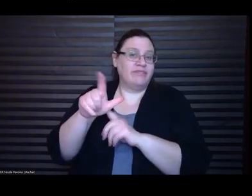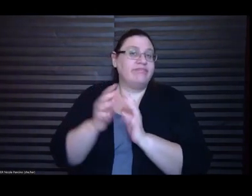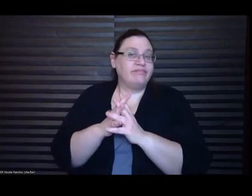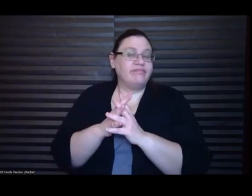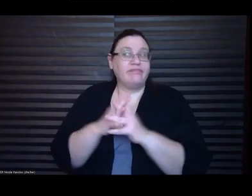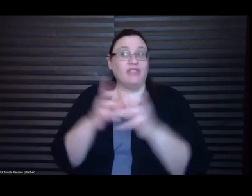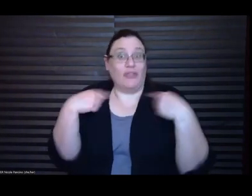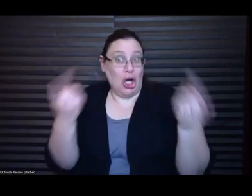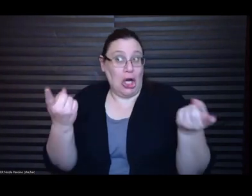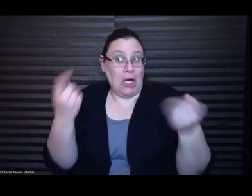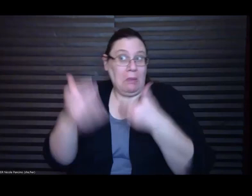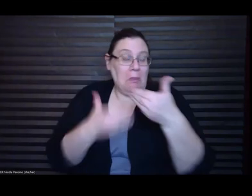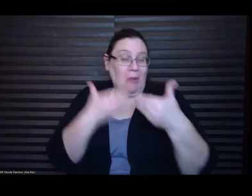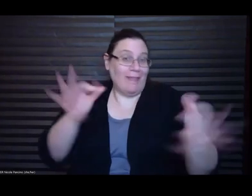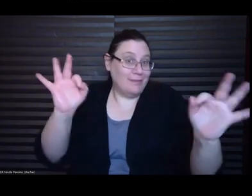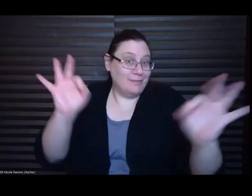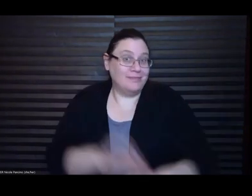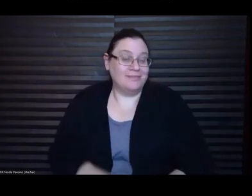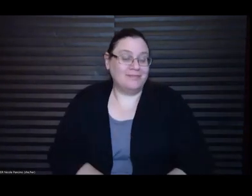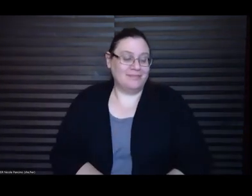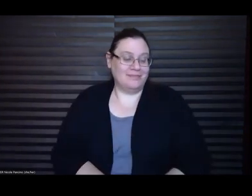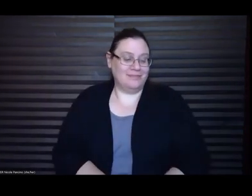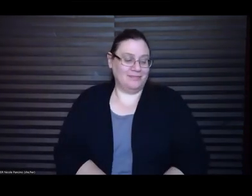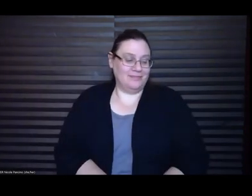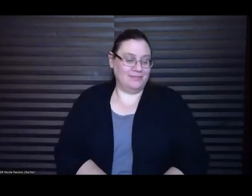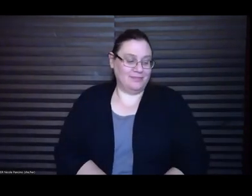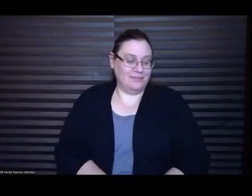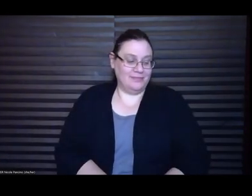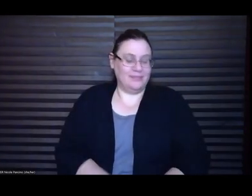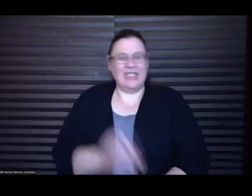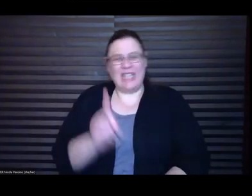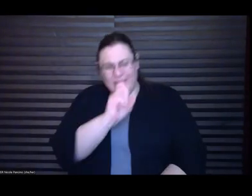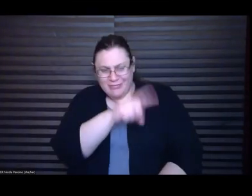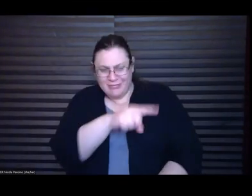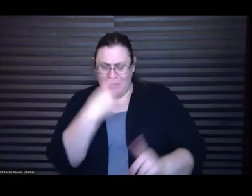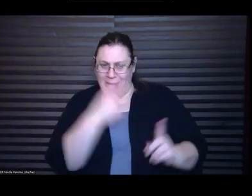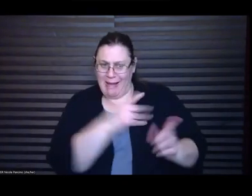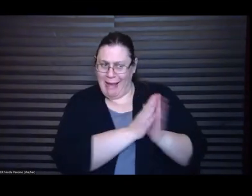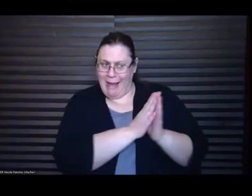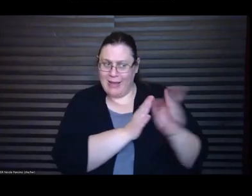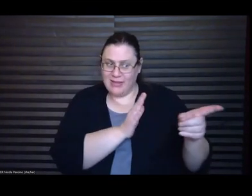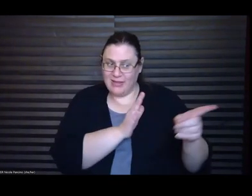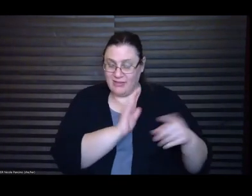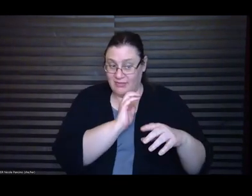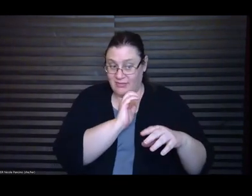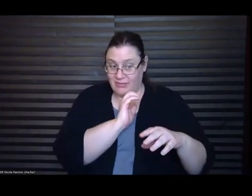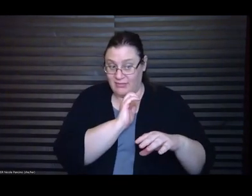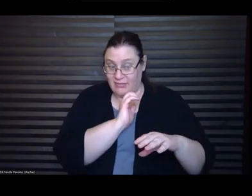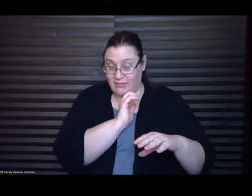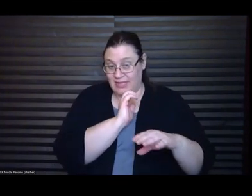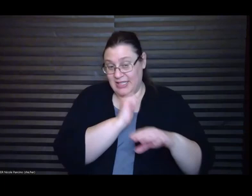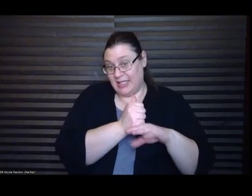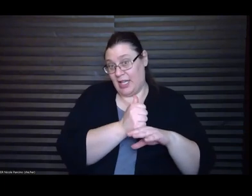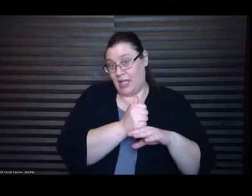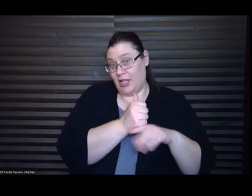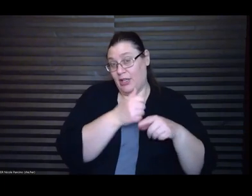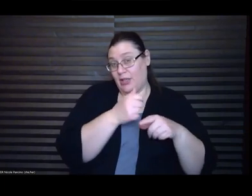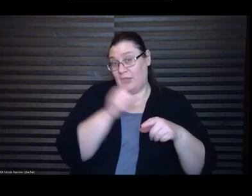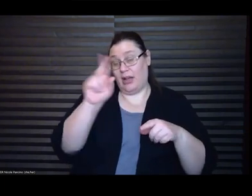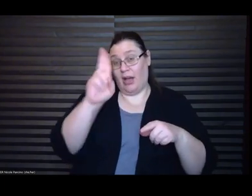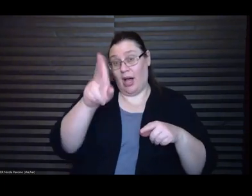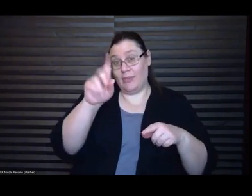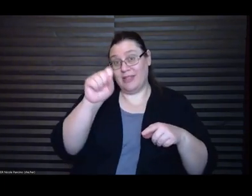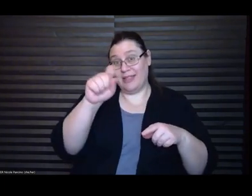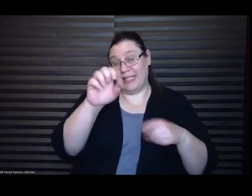it too much to ask um if it's set partly in in upstate as Lester was you know what's funny is I keep on